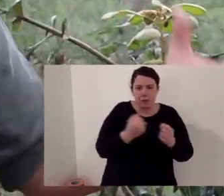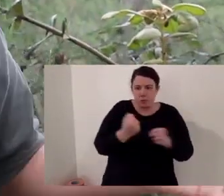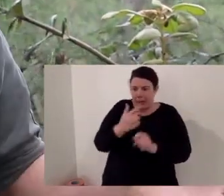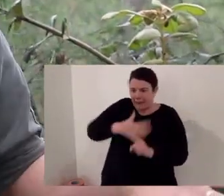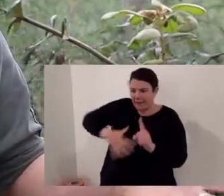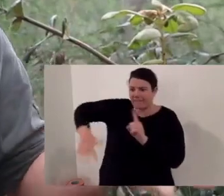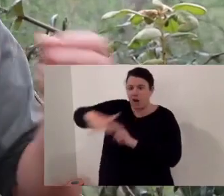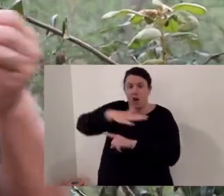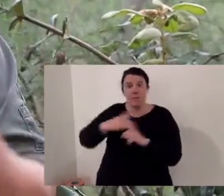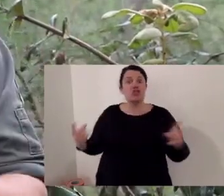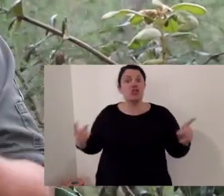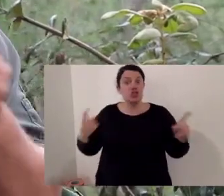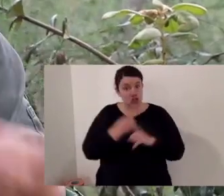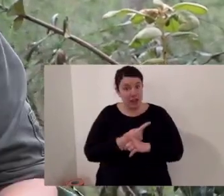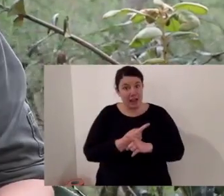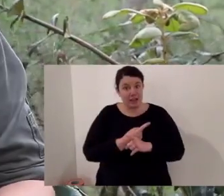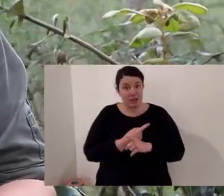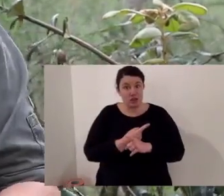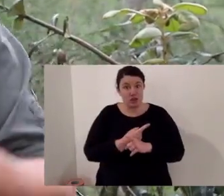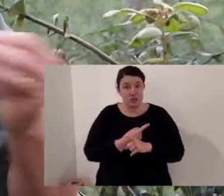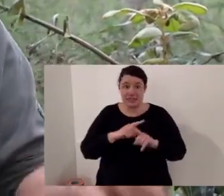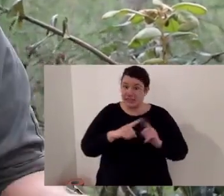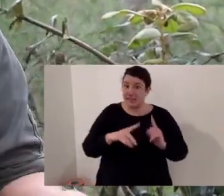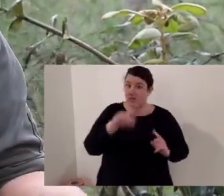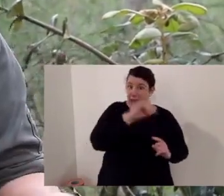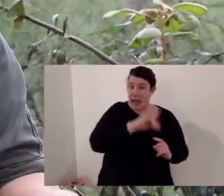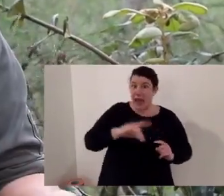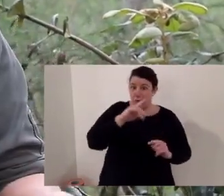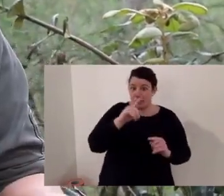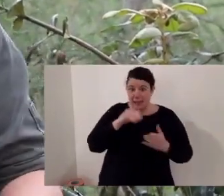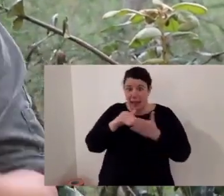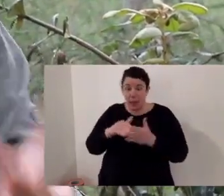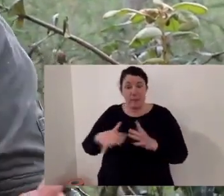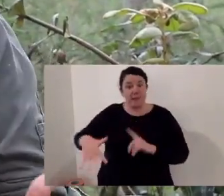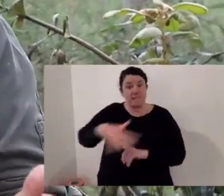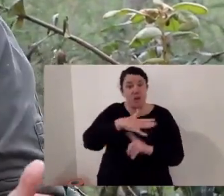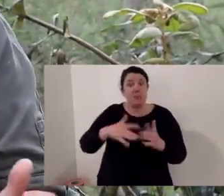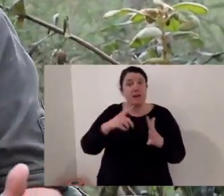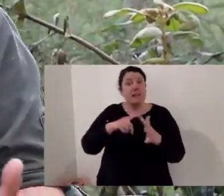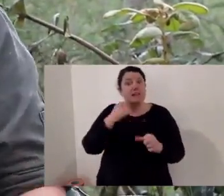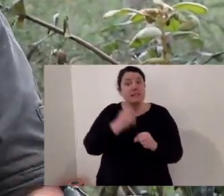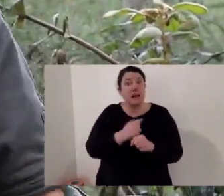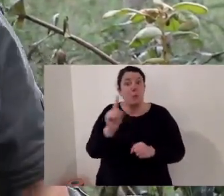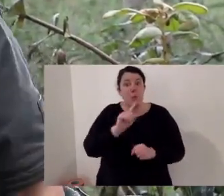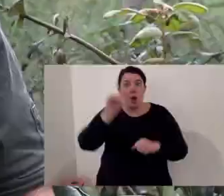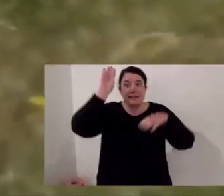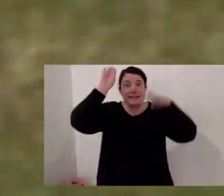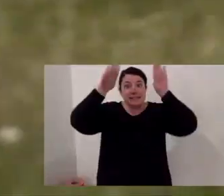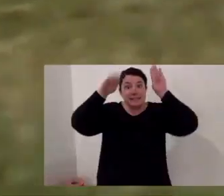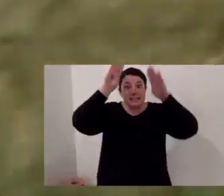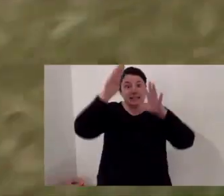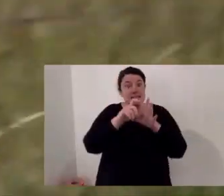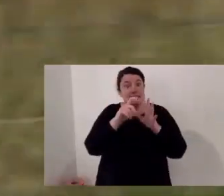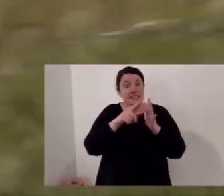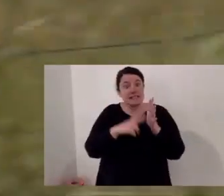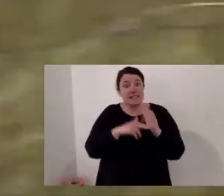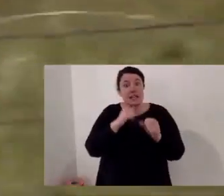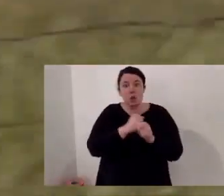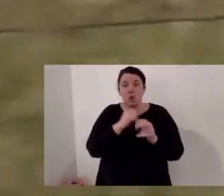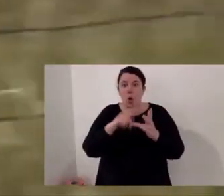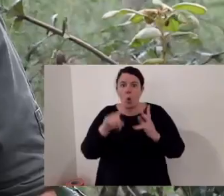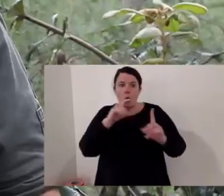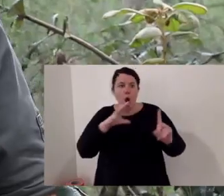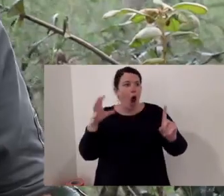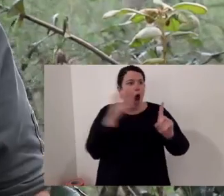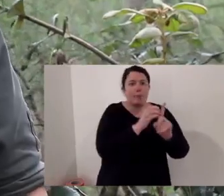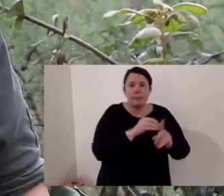range of ways that animals and wildlife can be ecosystem engineers. One example is dingoes. They hunt large